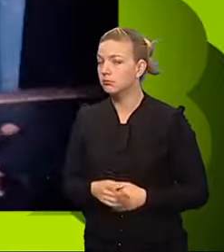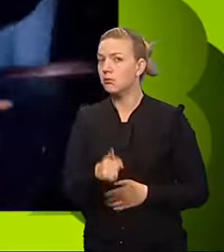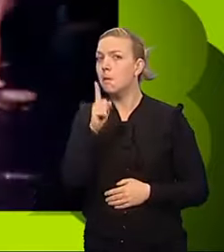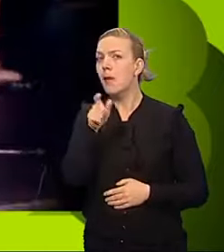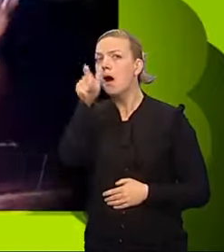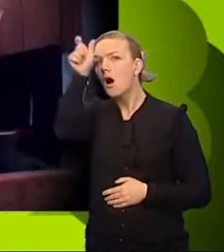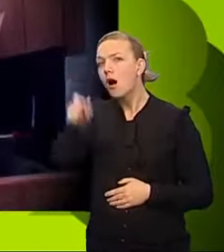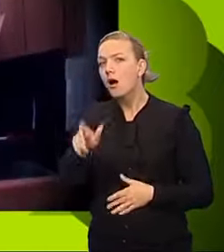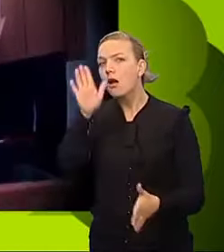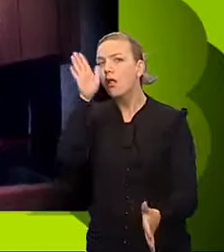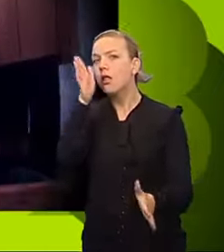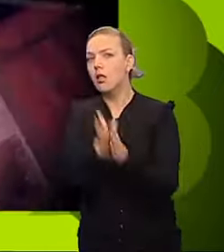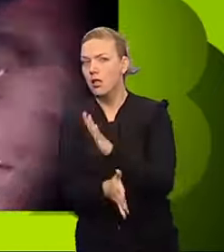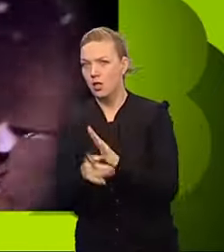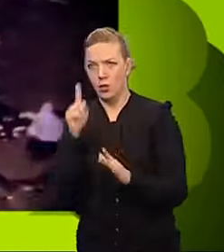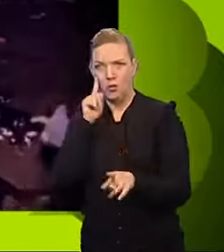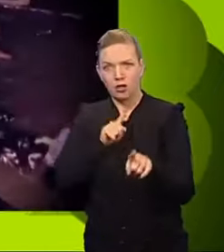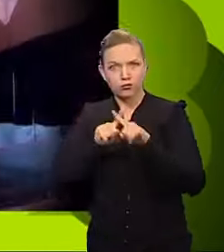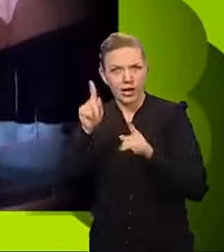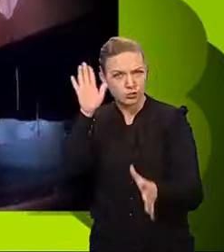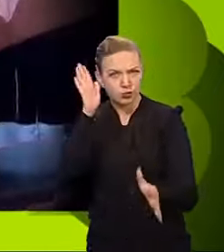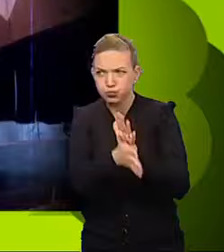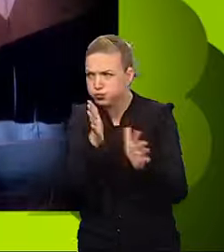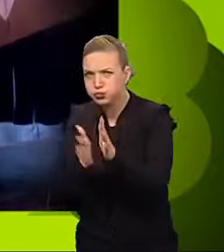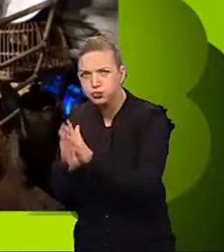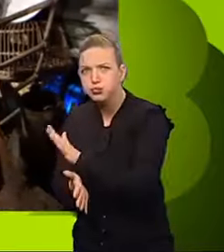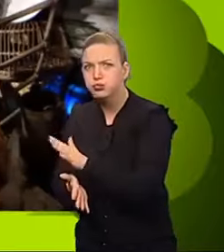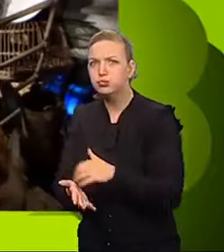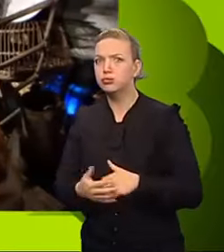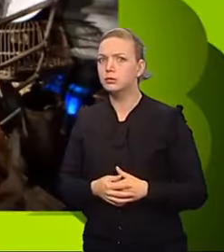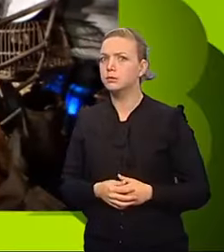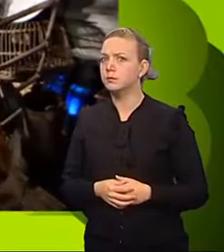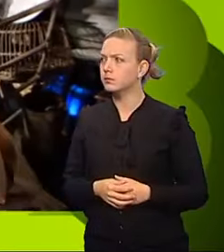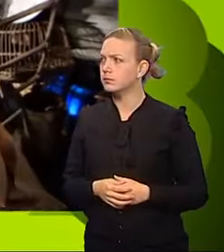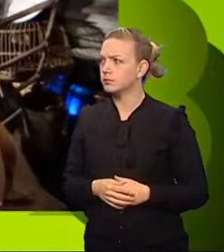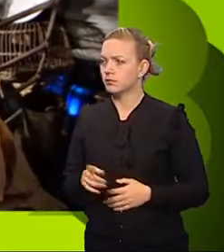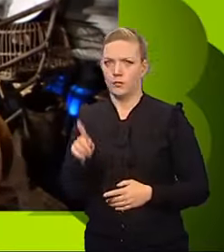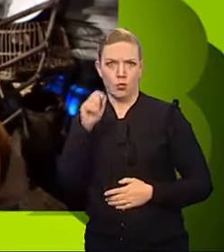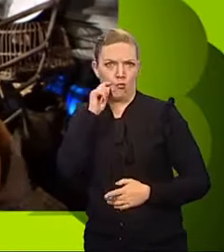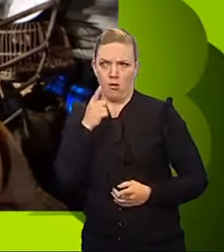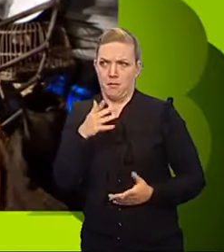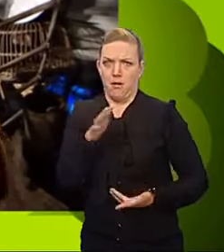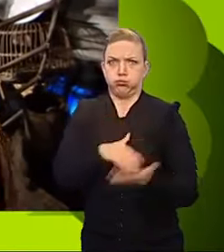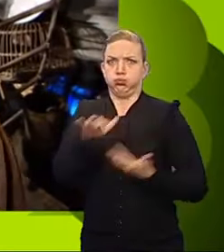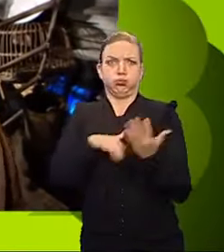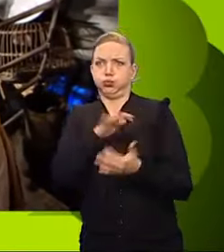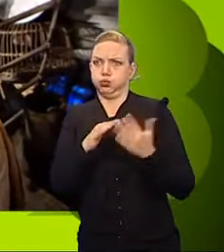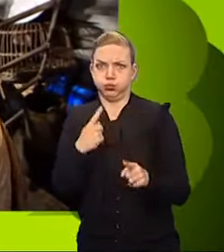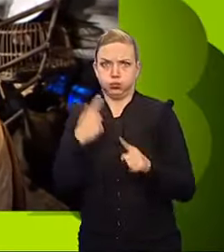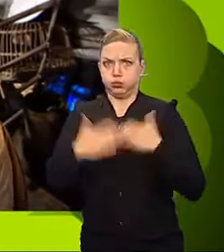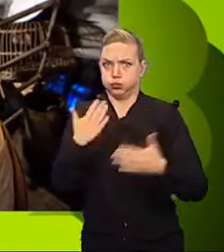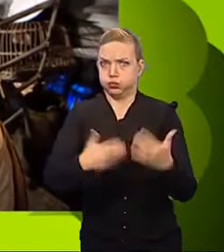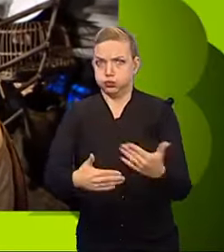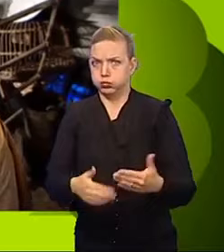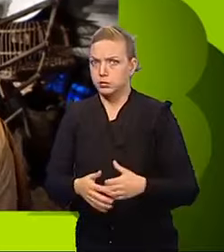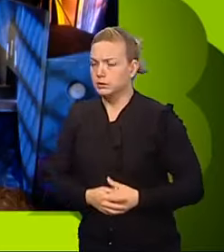saboteur will be working against them. It's gonna be a scramble to get that challenge done in time. And there's